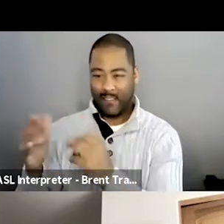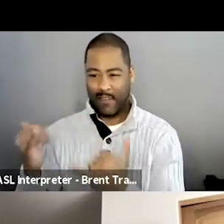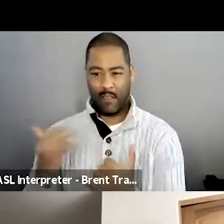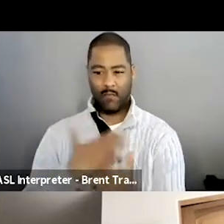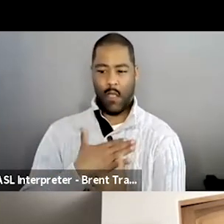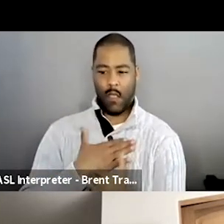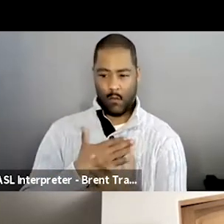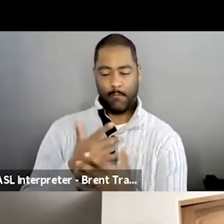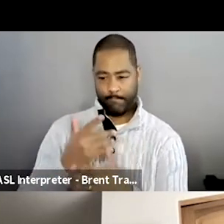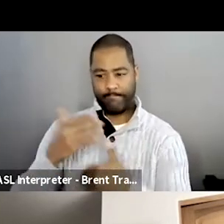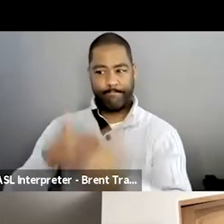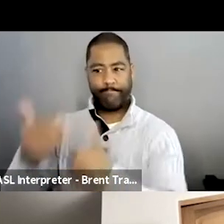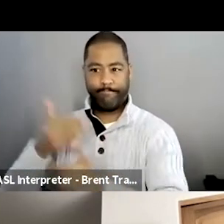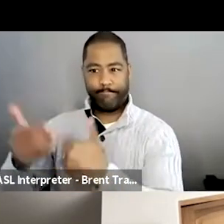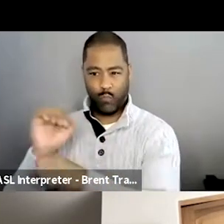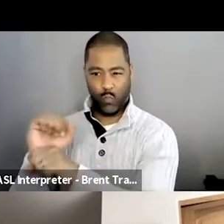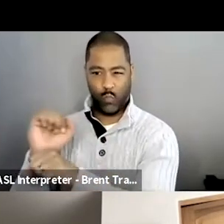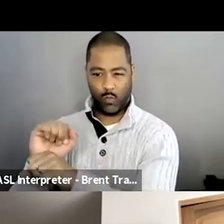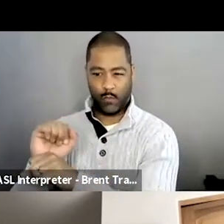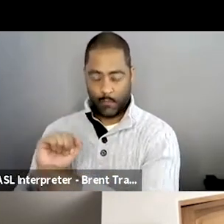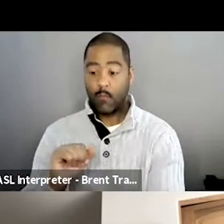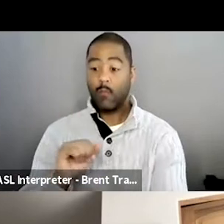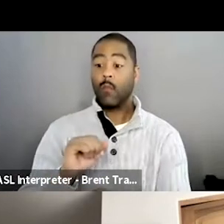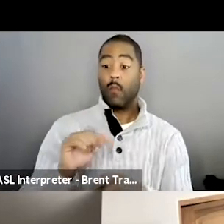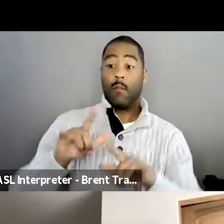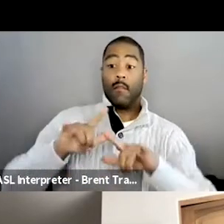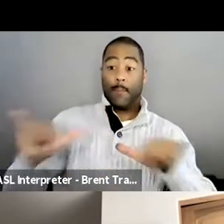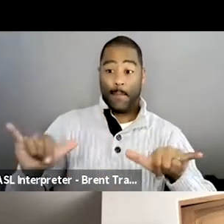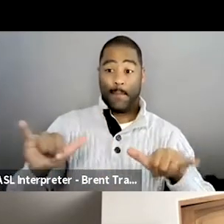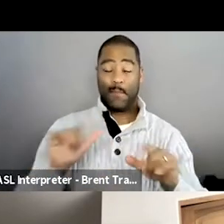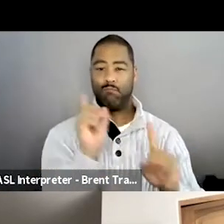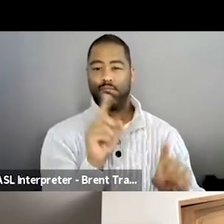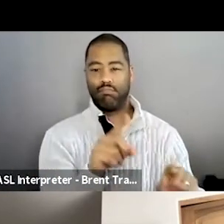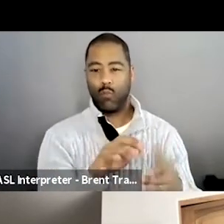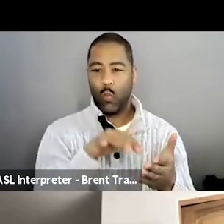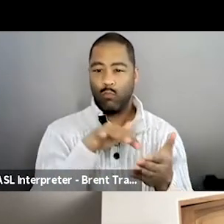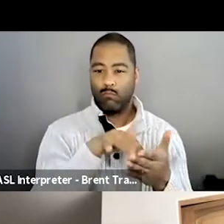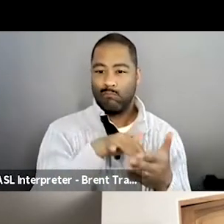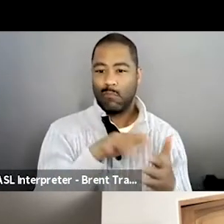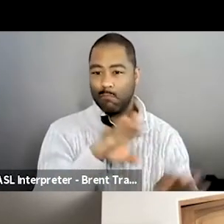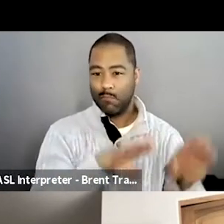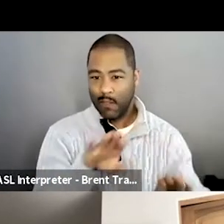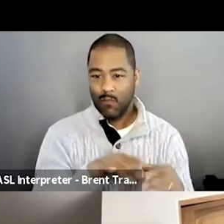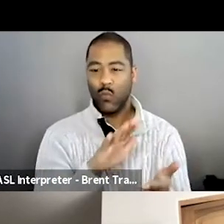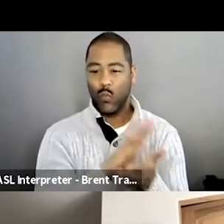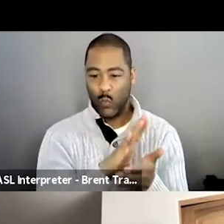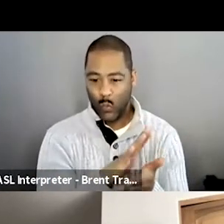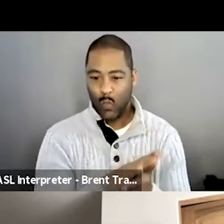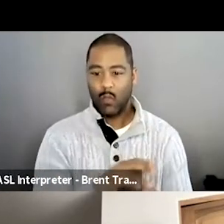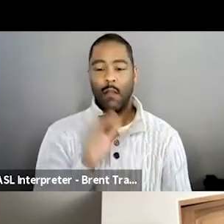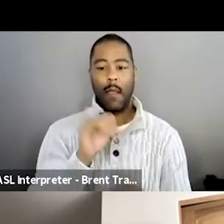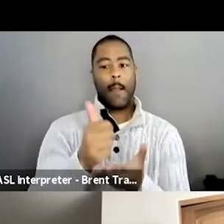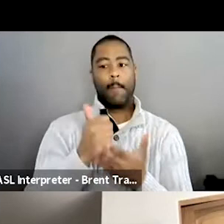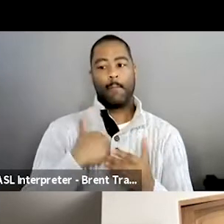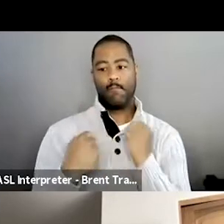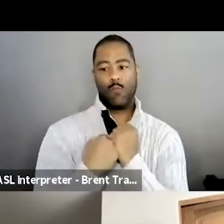to go to school and be able to fulfill my dreams and aspirations as far as doing work